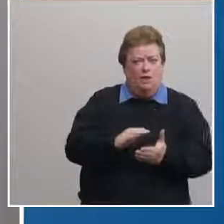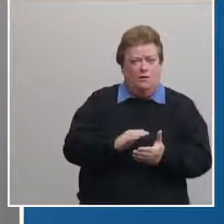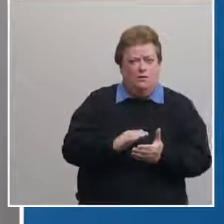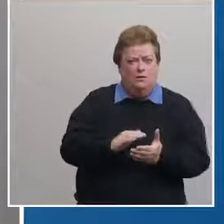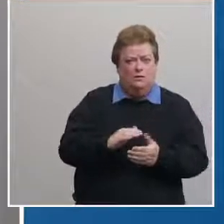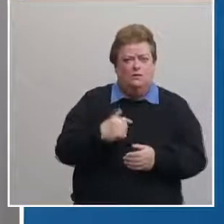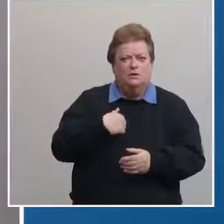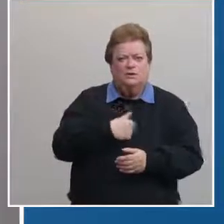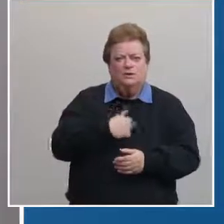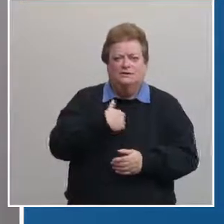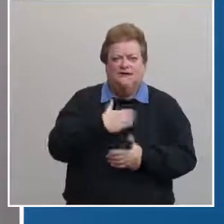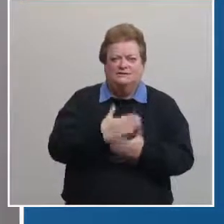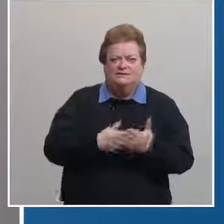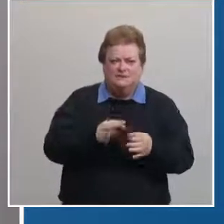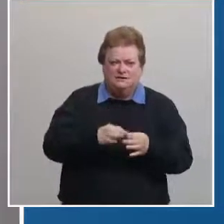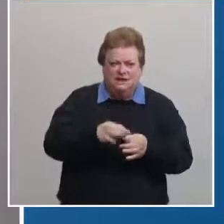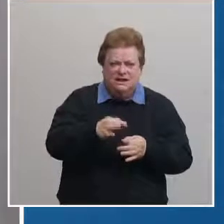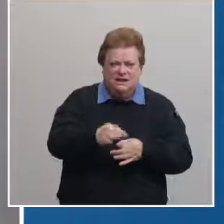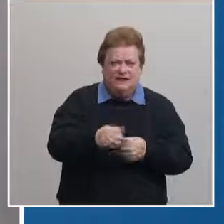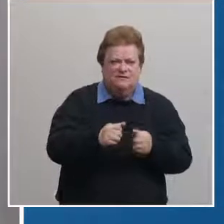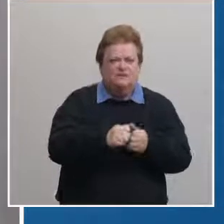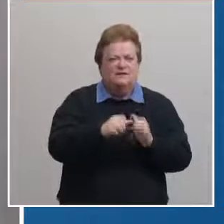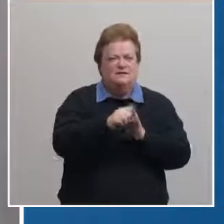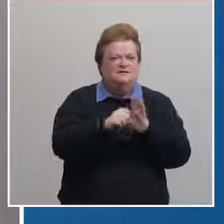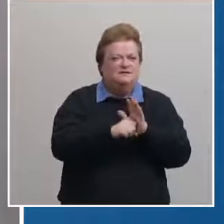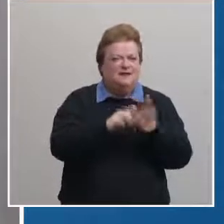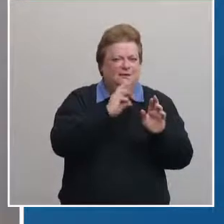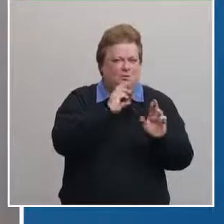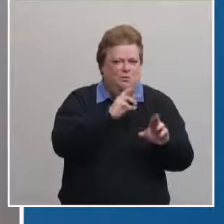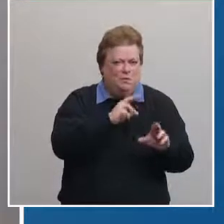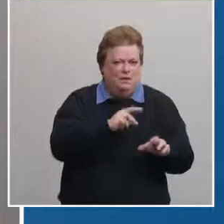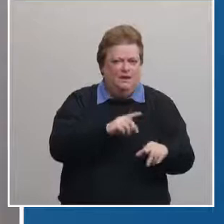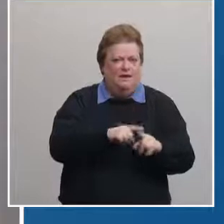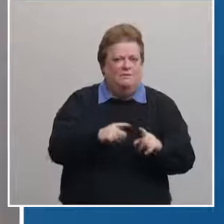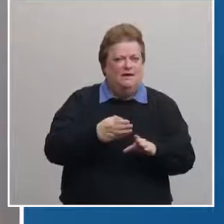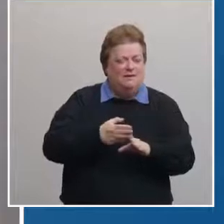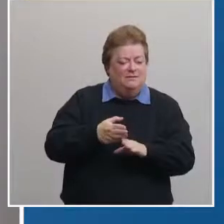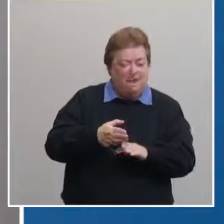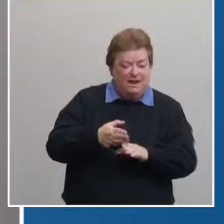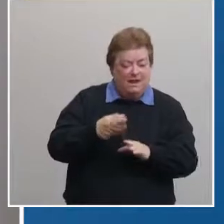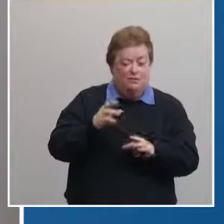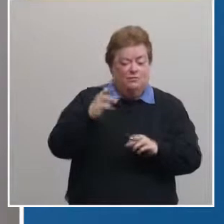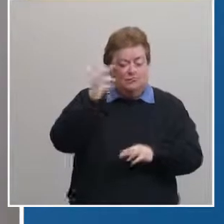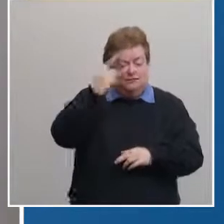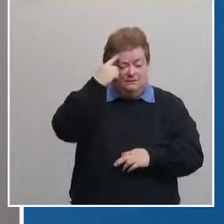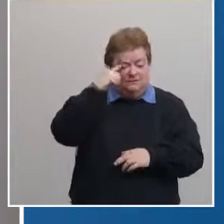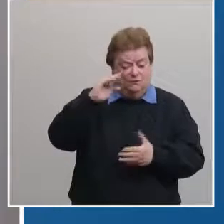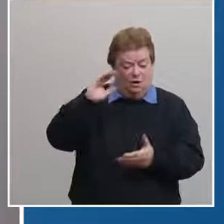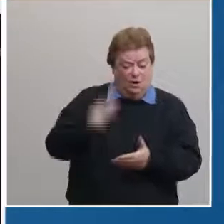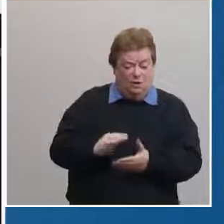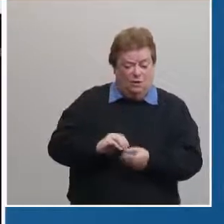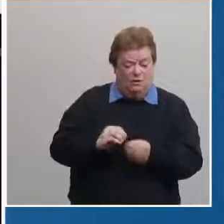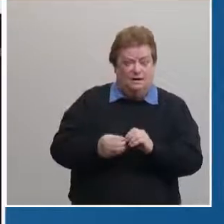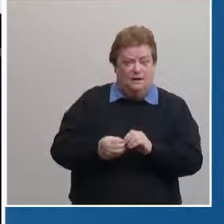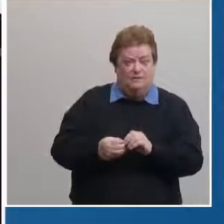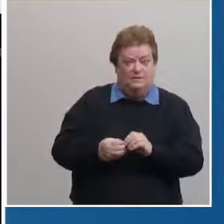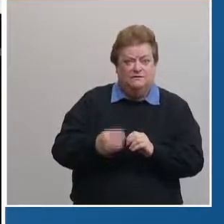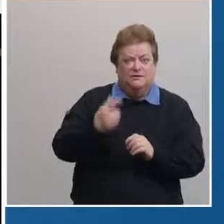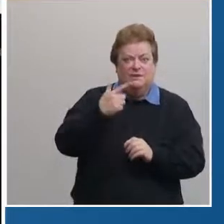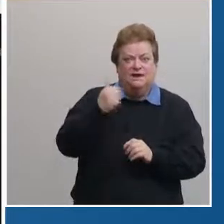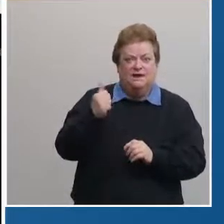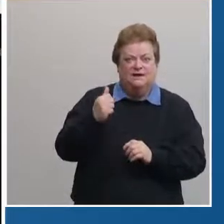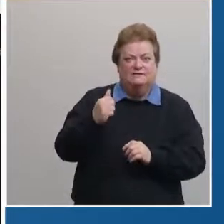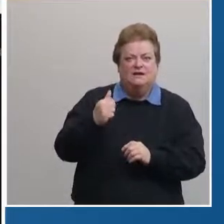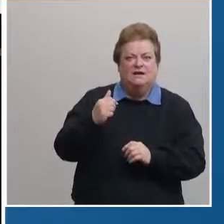we have had some delays with state reporting but the main reason for the new low numbers is that very little testing took place over this